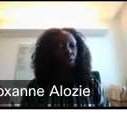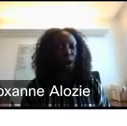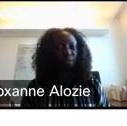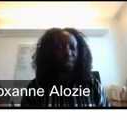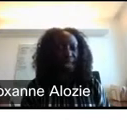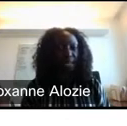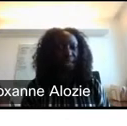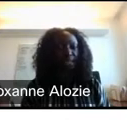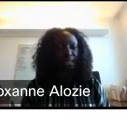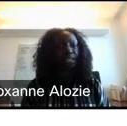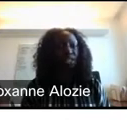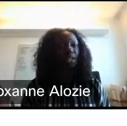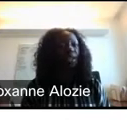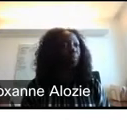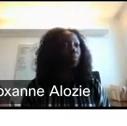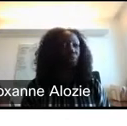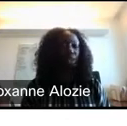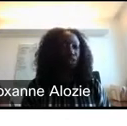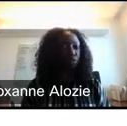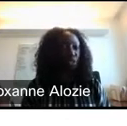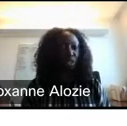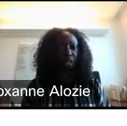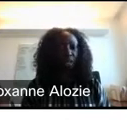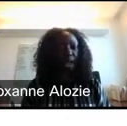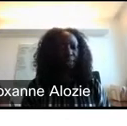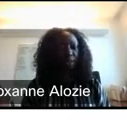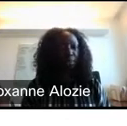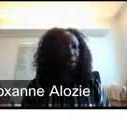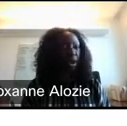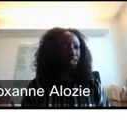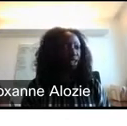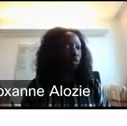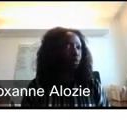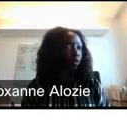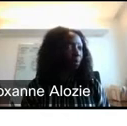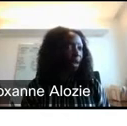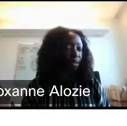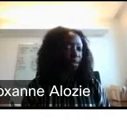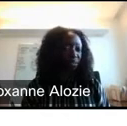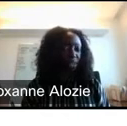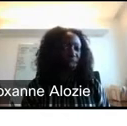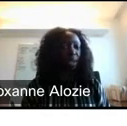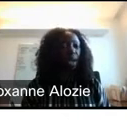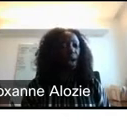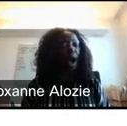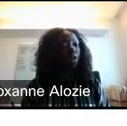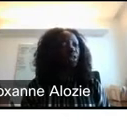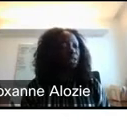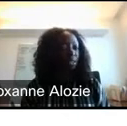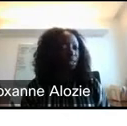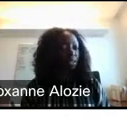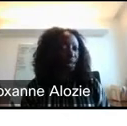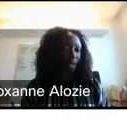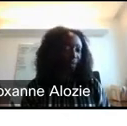questions that we often get is, gee, I'm really interested in having my project supported by the DFC. How